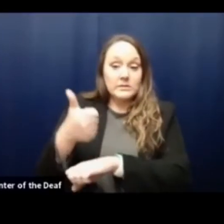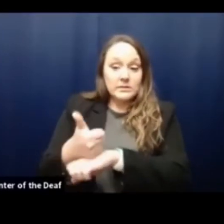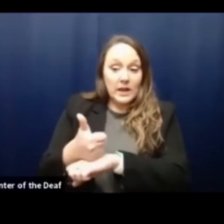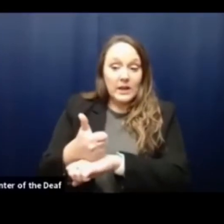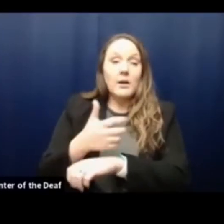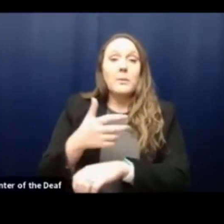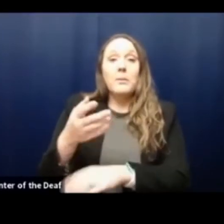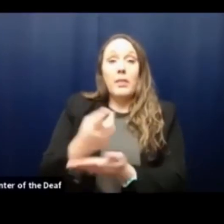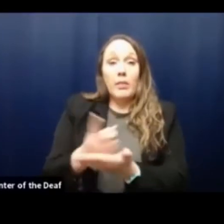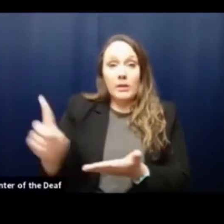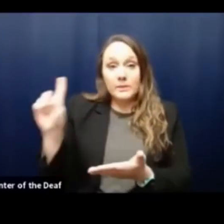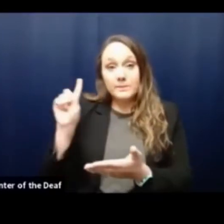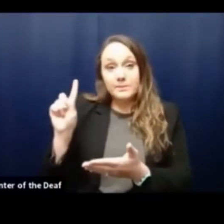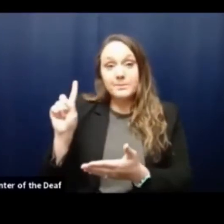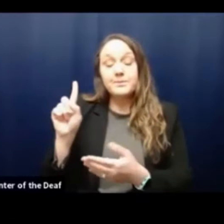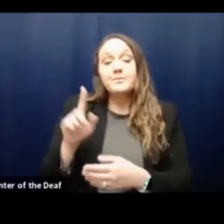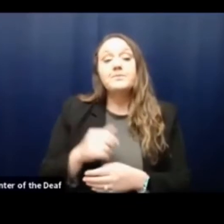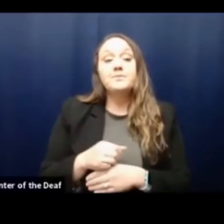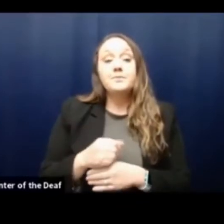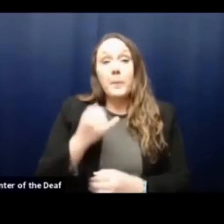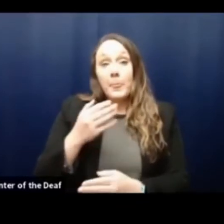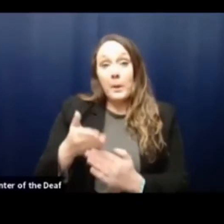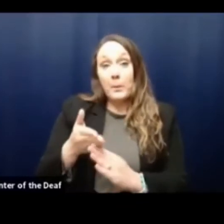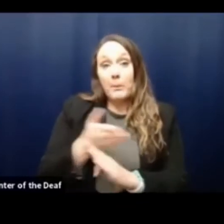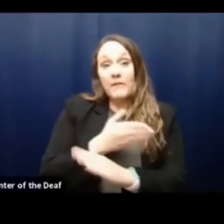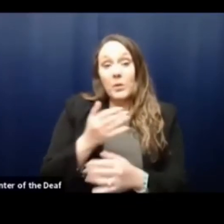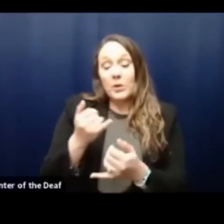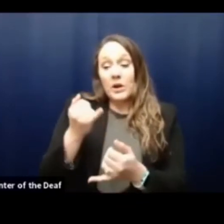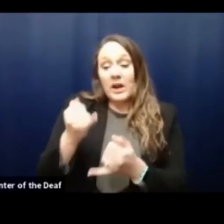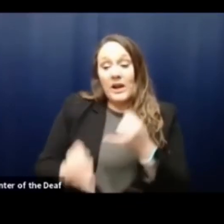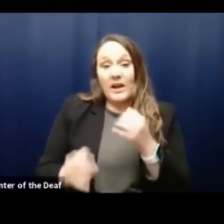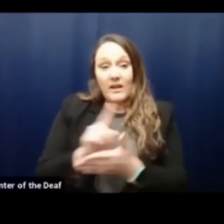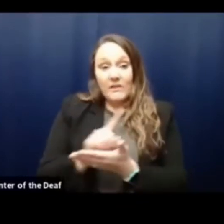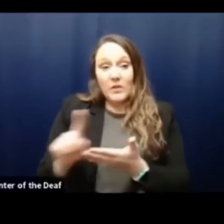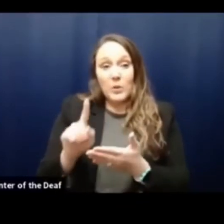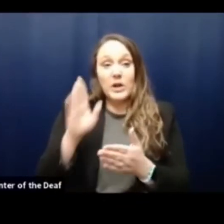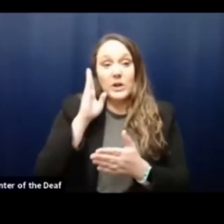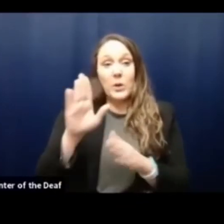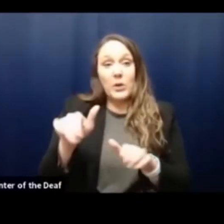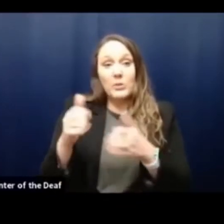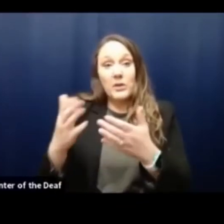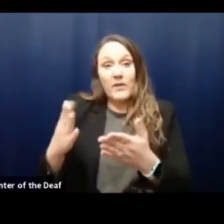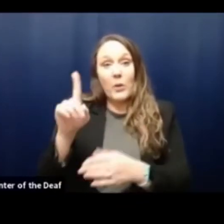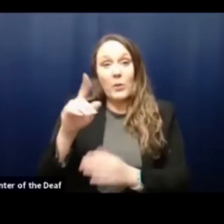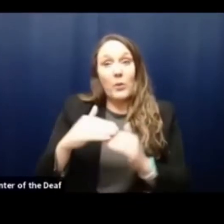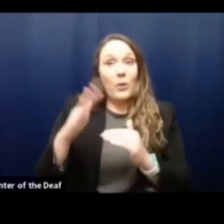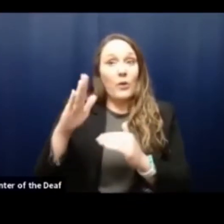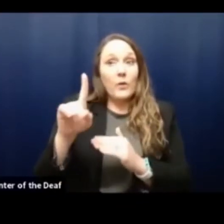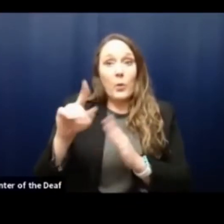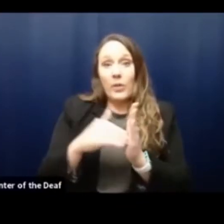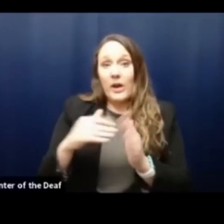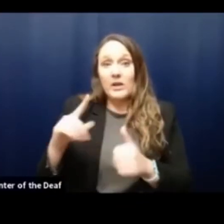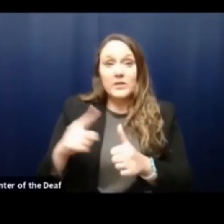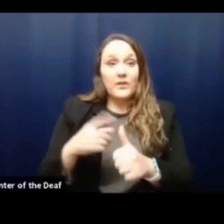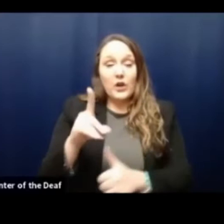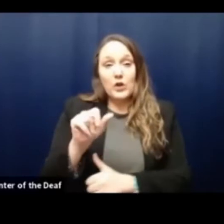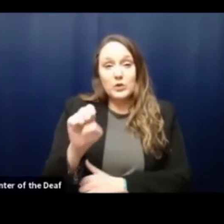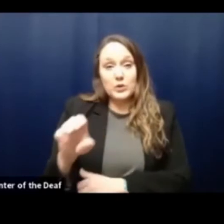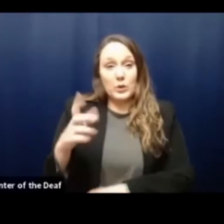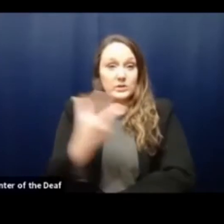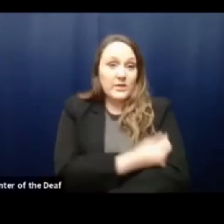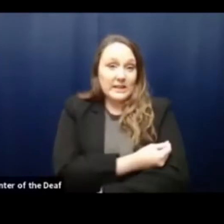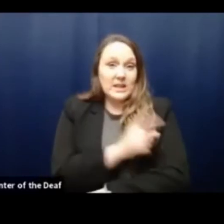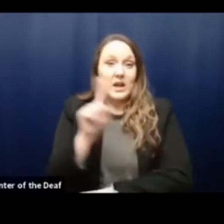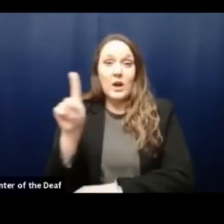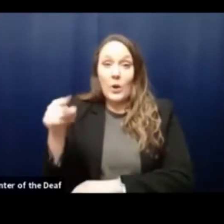last week. By the end of the week, we will have administered an additional 1,000-plus first-dose vaccines, and that's just the Knox